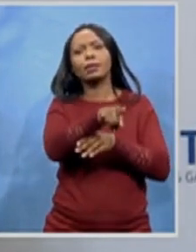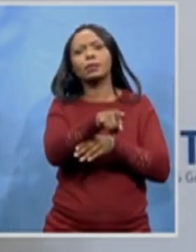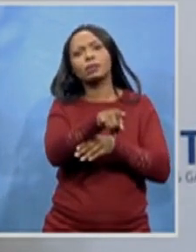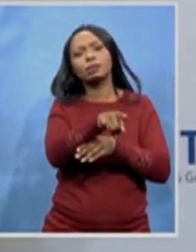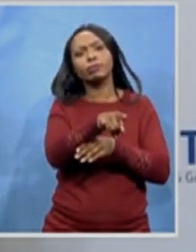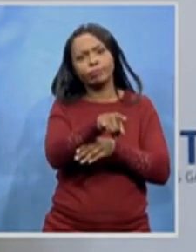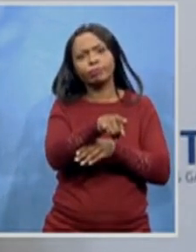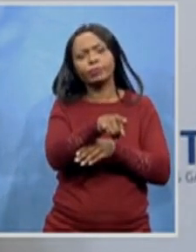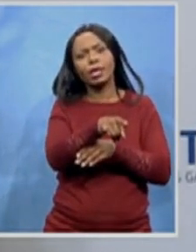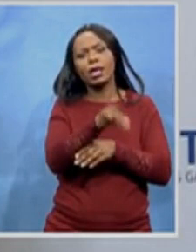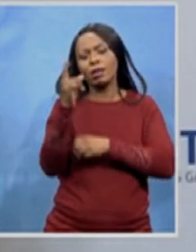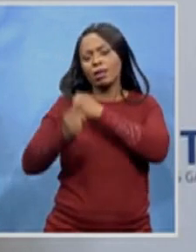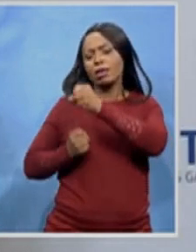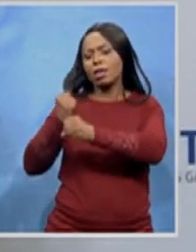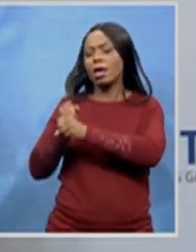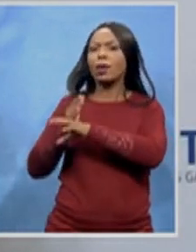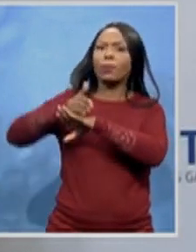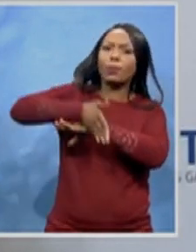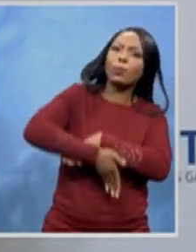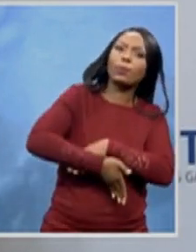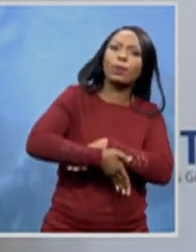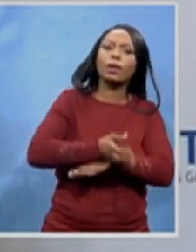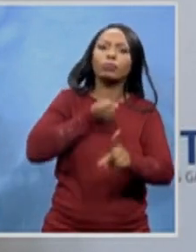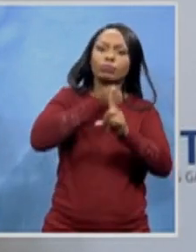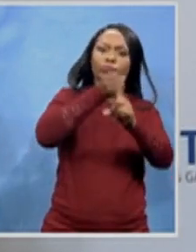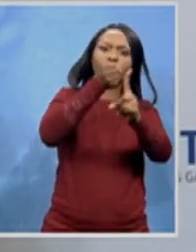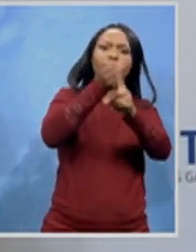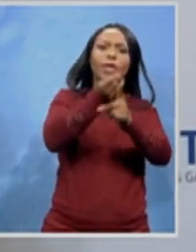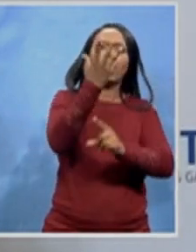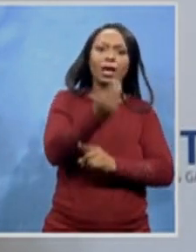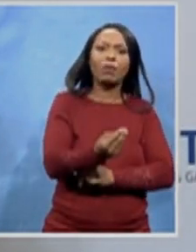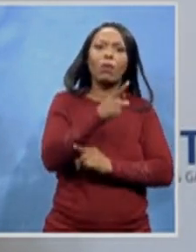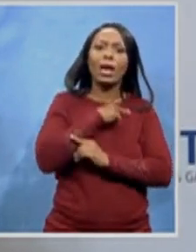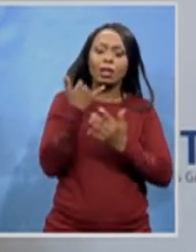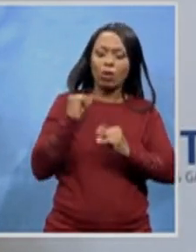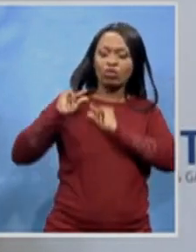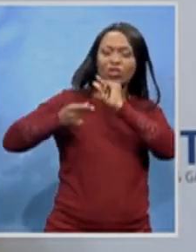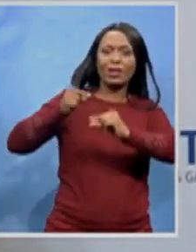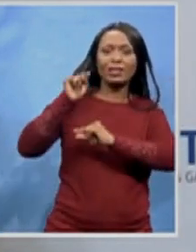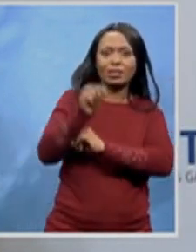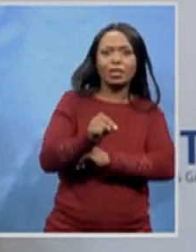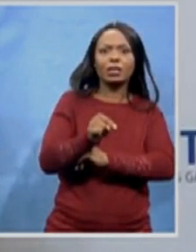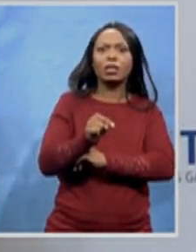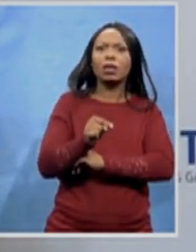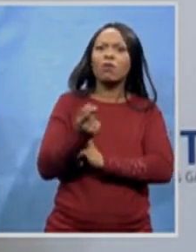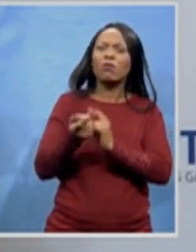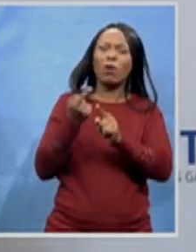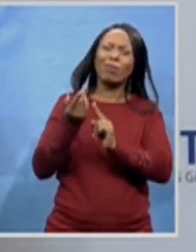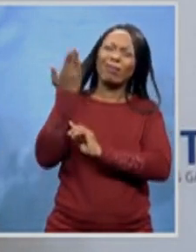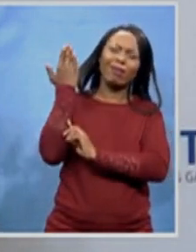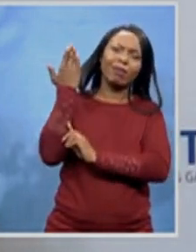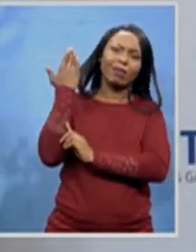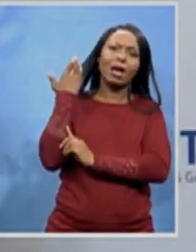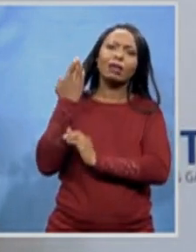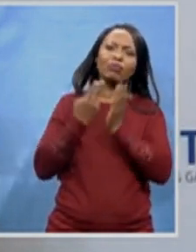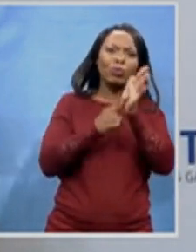earth. Because this is a generation which stands far above men. We correctly indicate